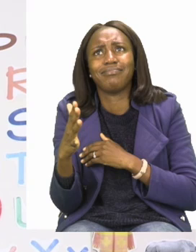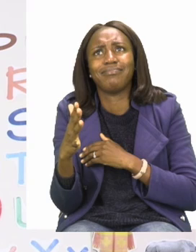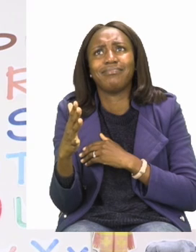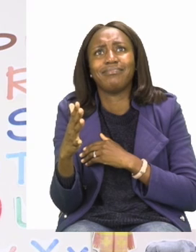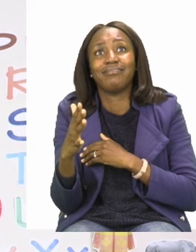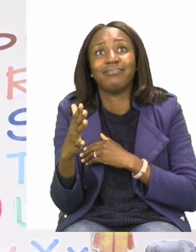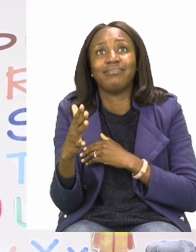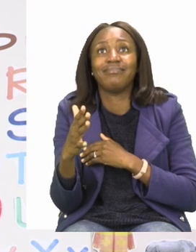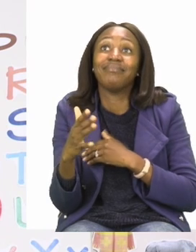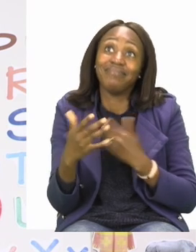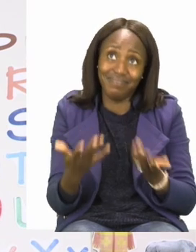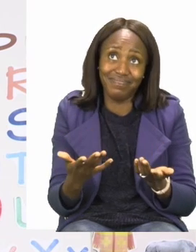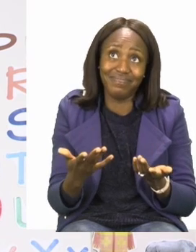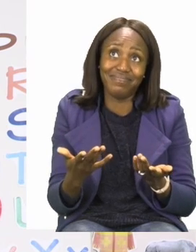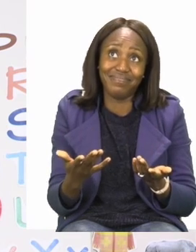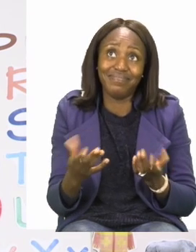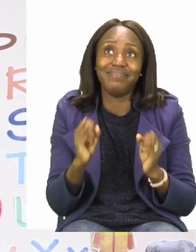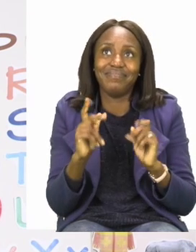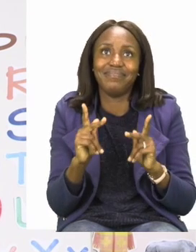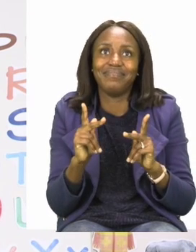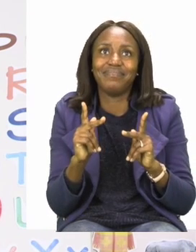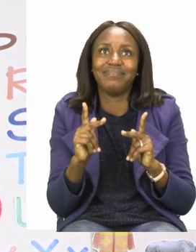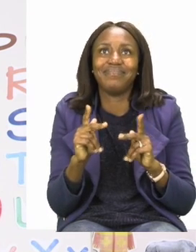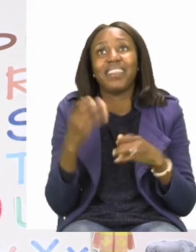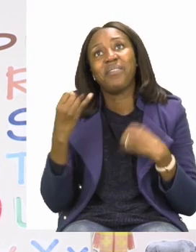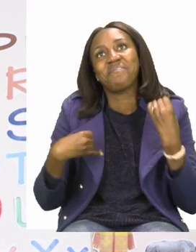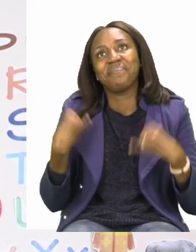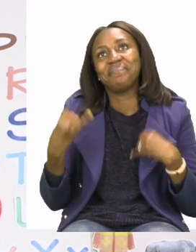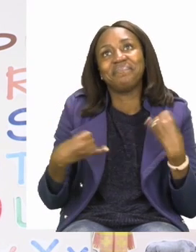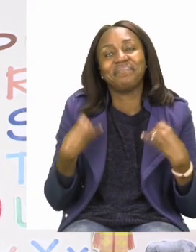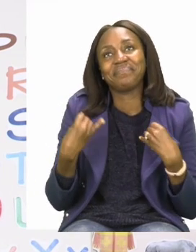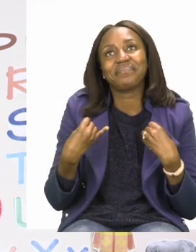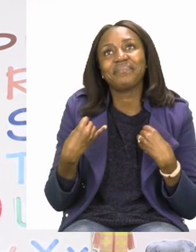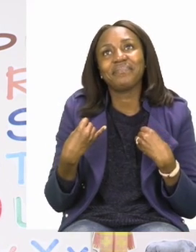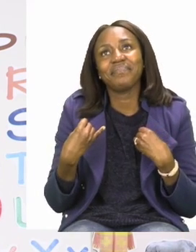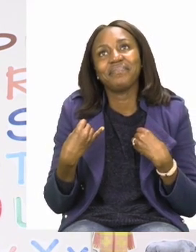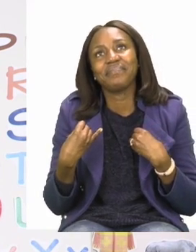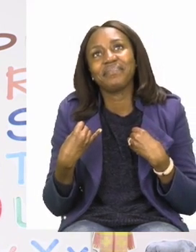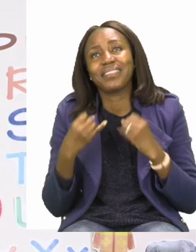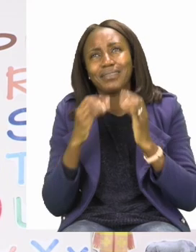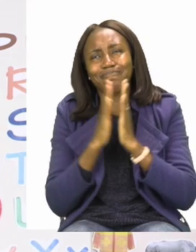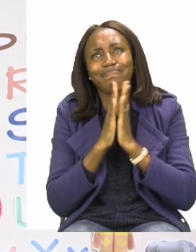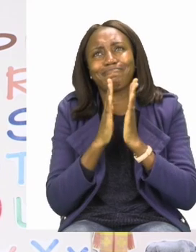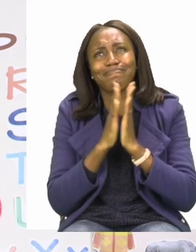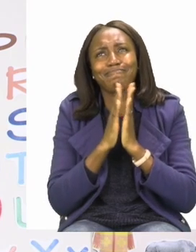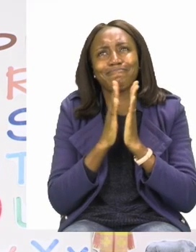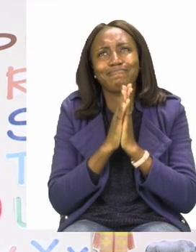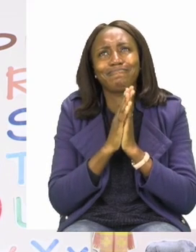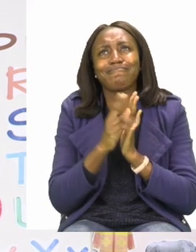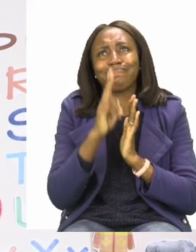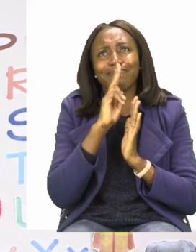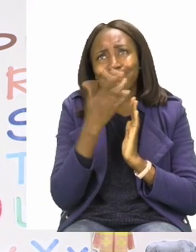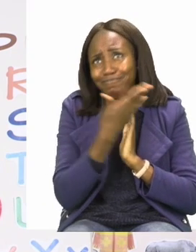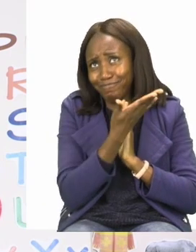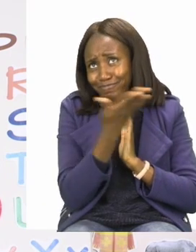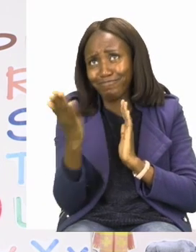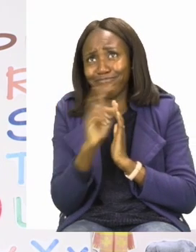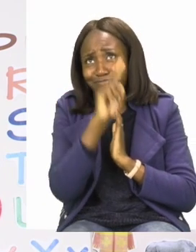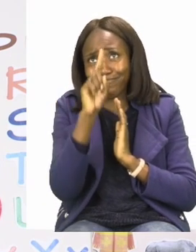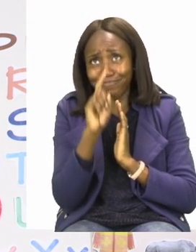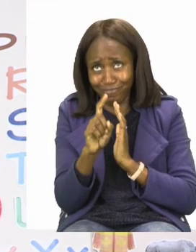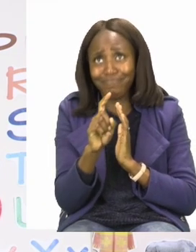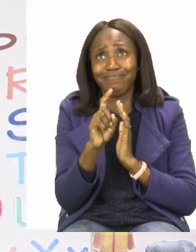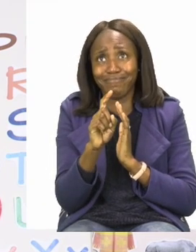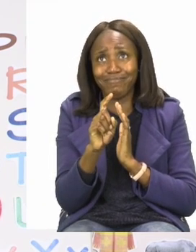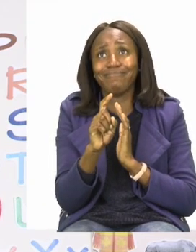donkey or the word cow. Have fun and make sure that you answer the question, Who sank the